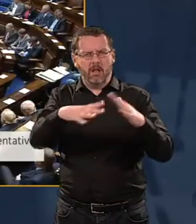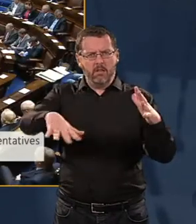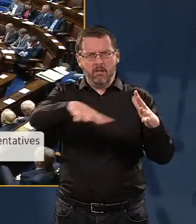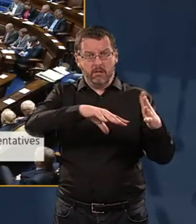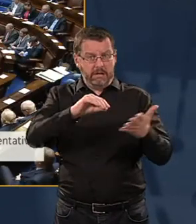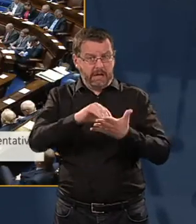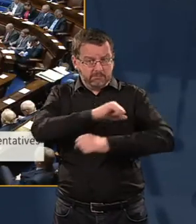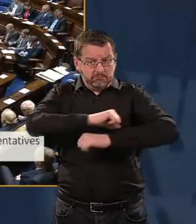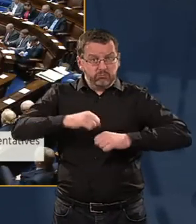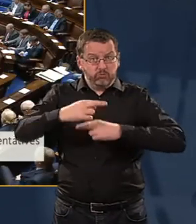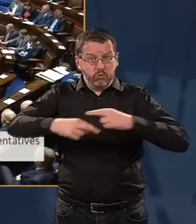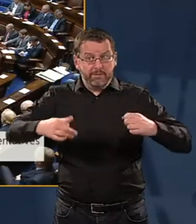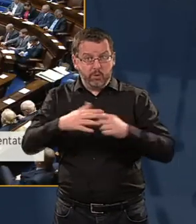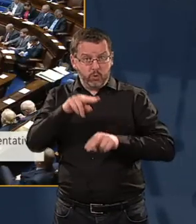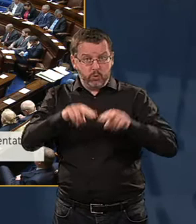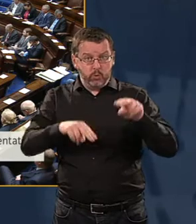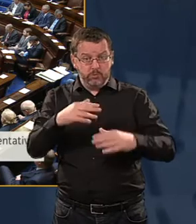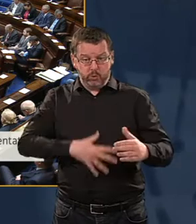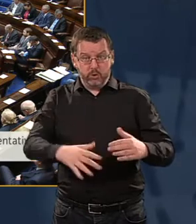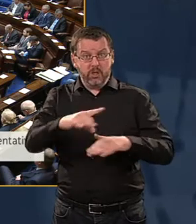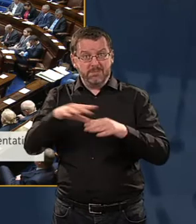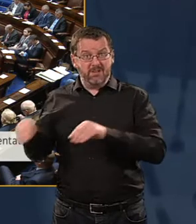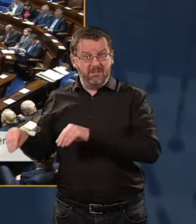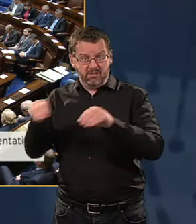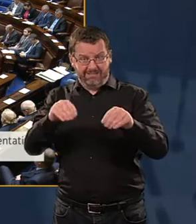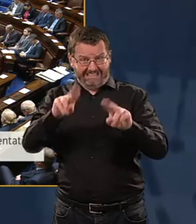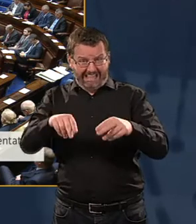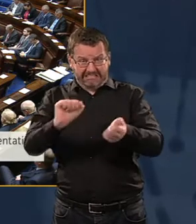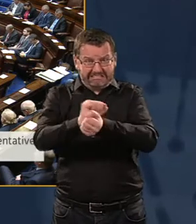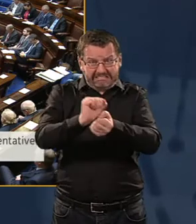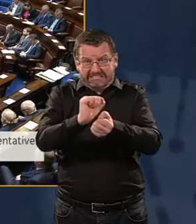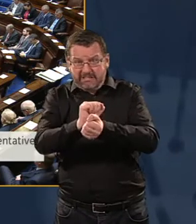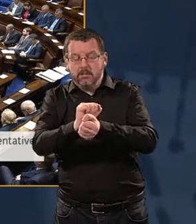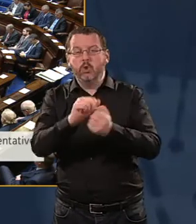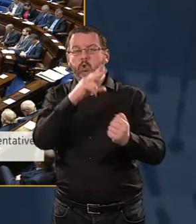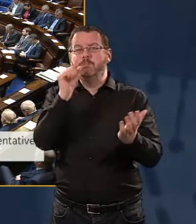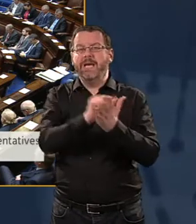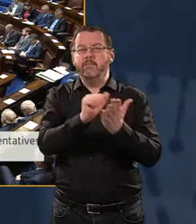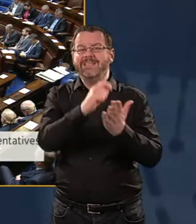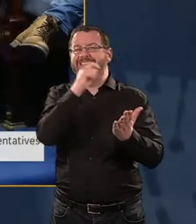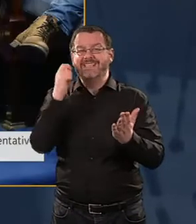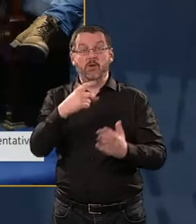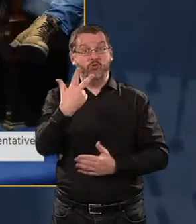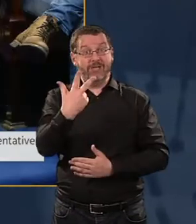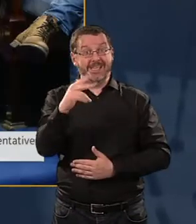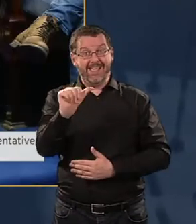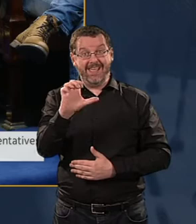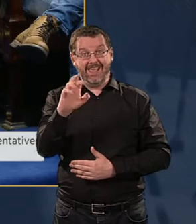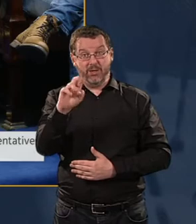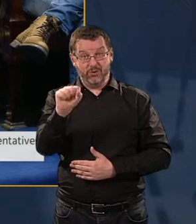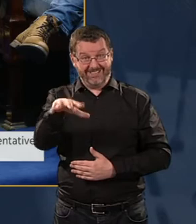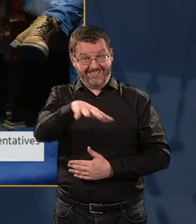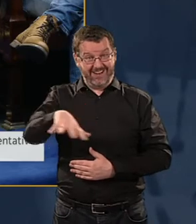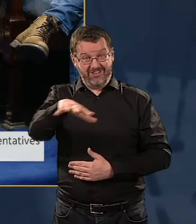for a new maternity hospital. According to the newspapers, there is a three-acre site put aside. You might indicate